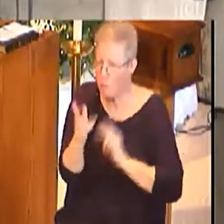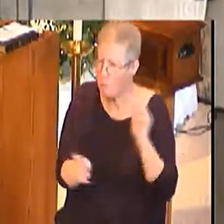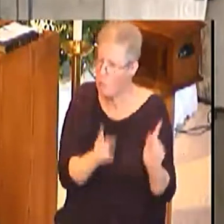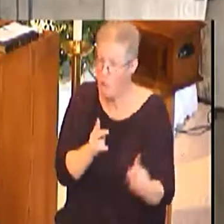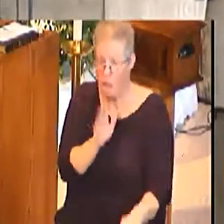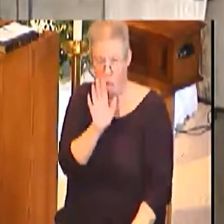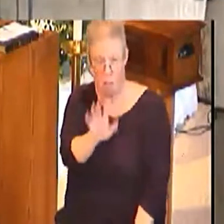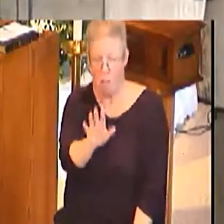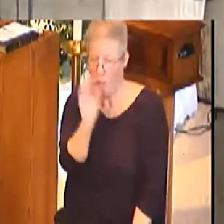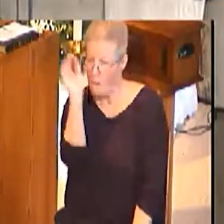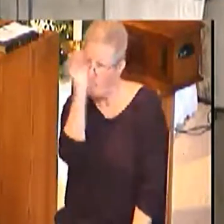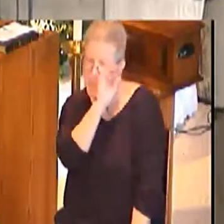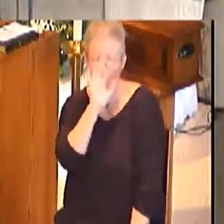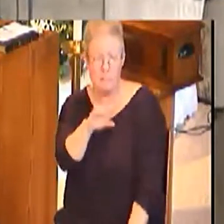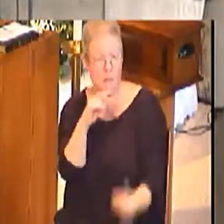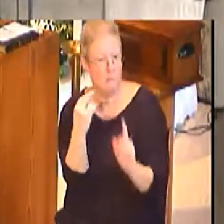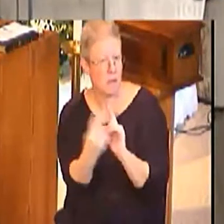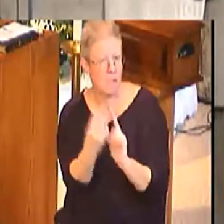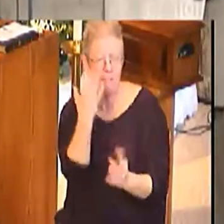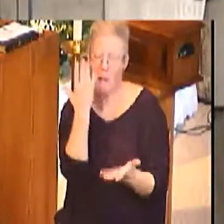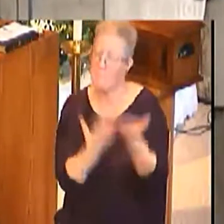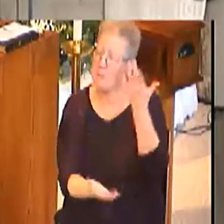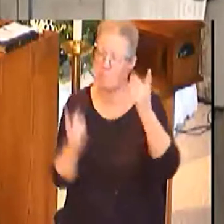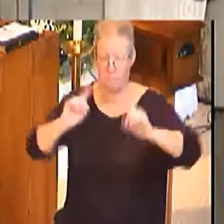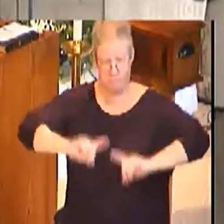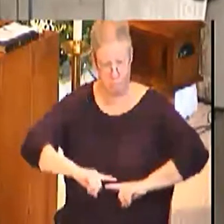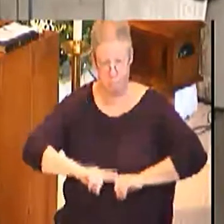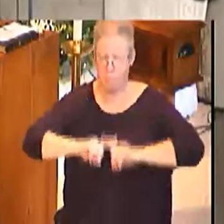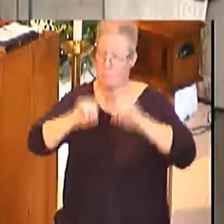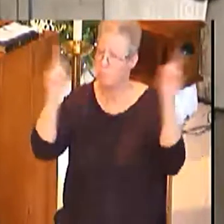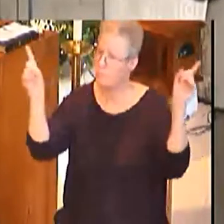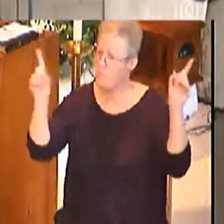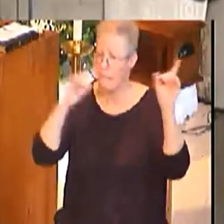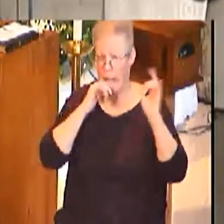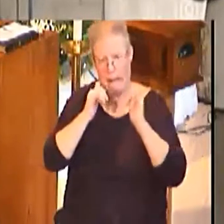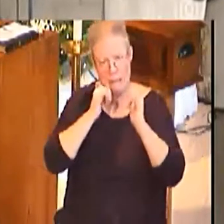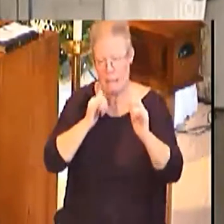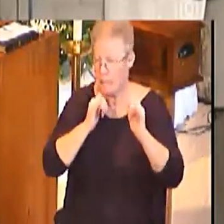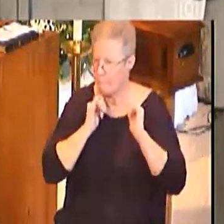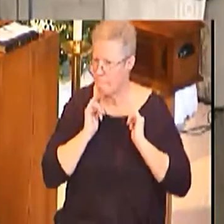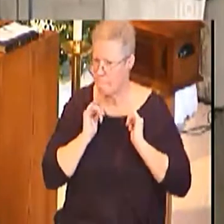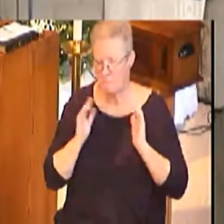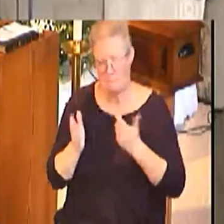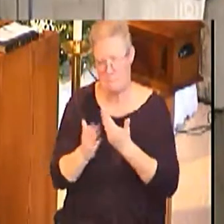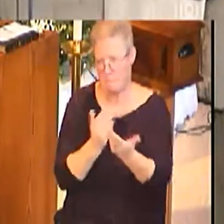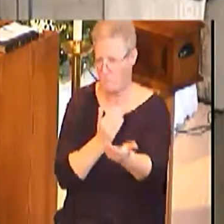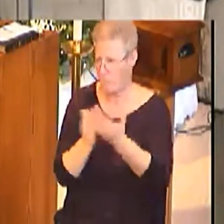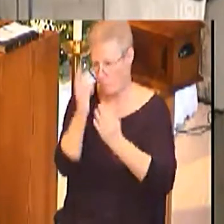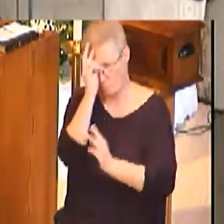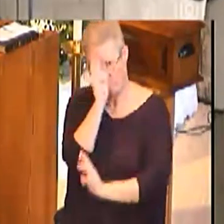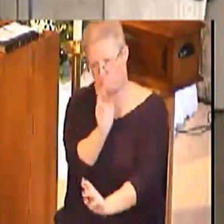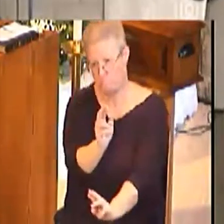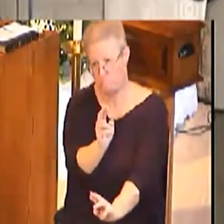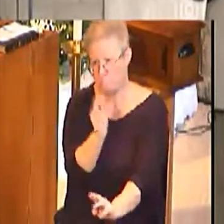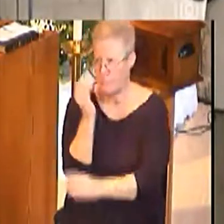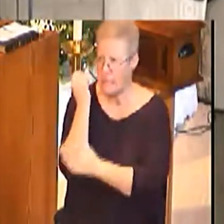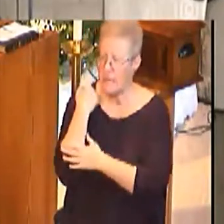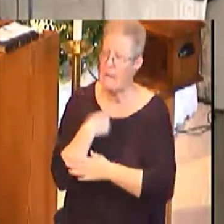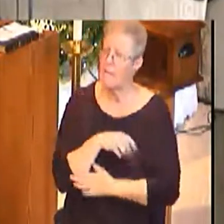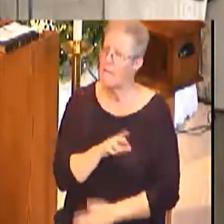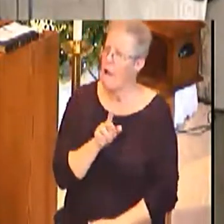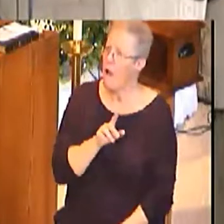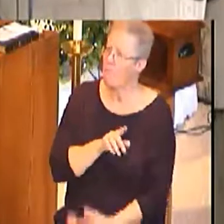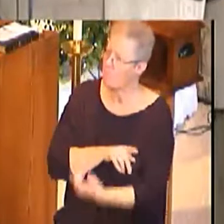may not align with my own. If I encounter chaos